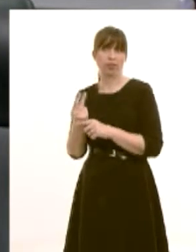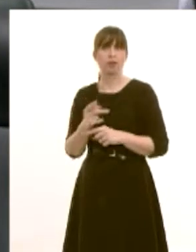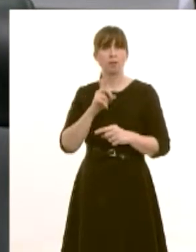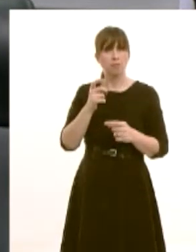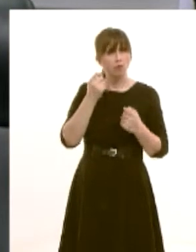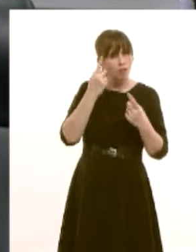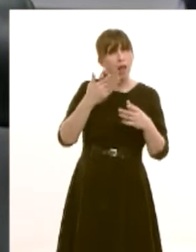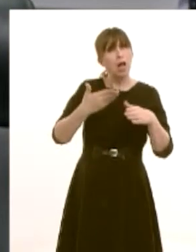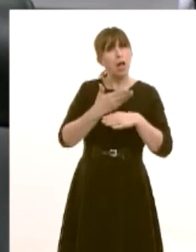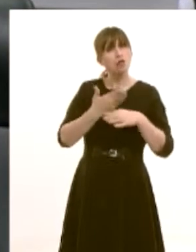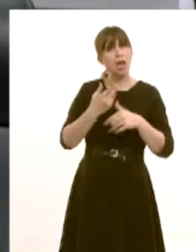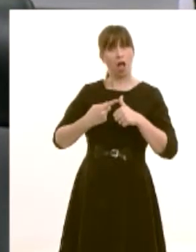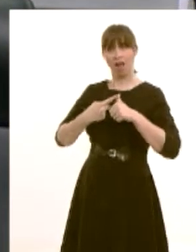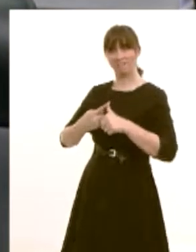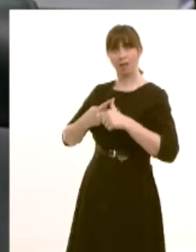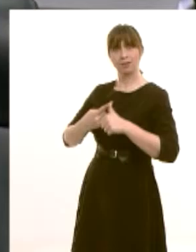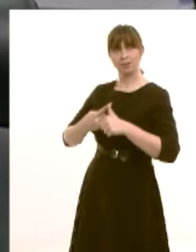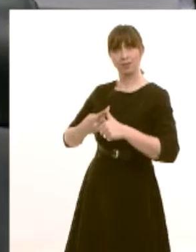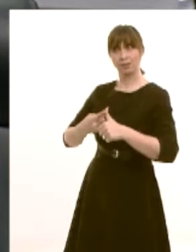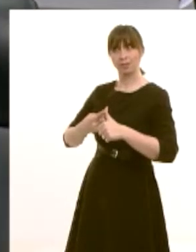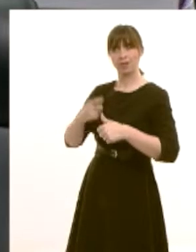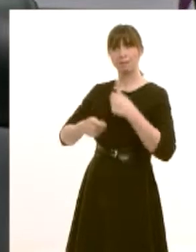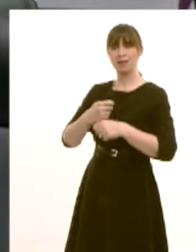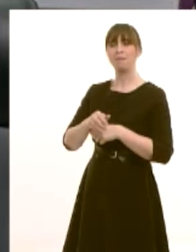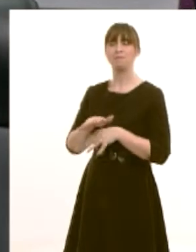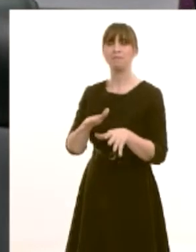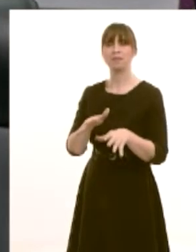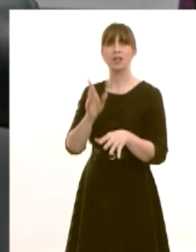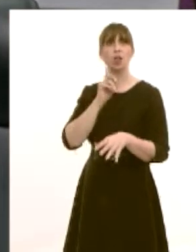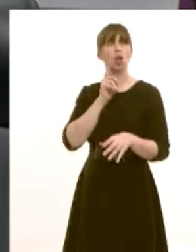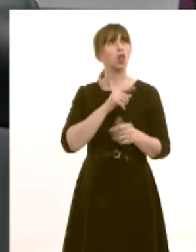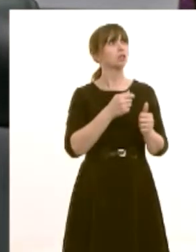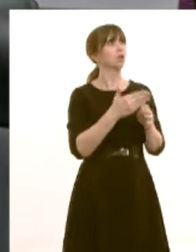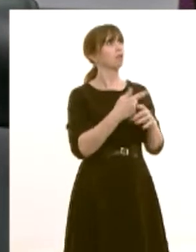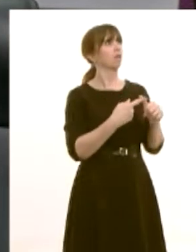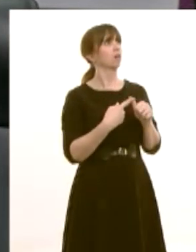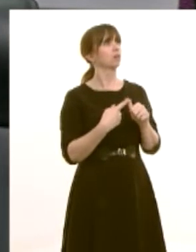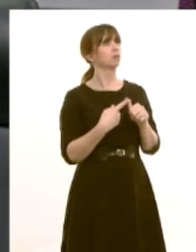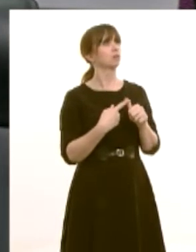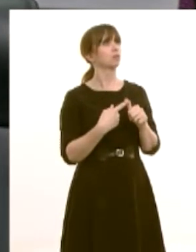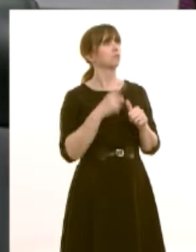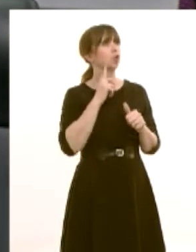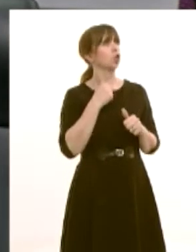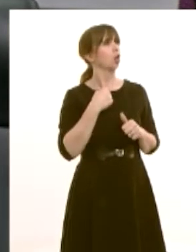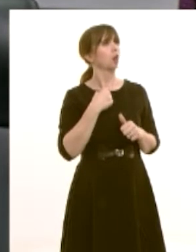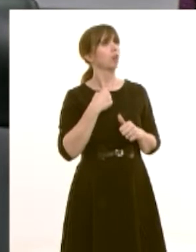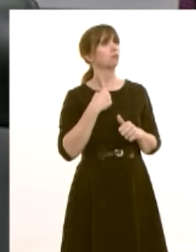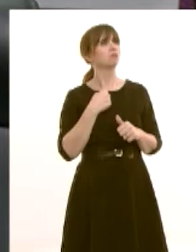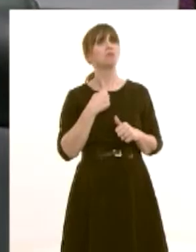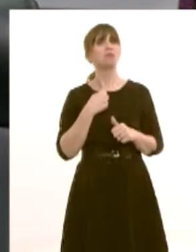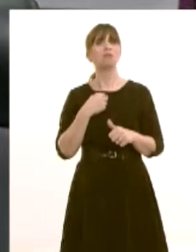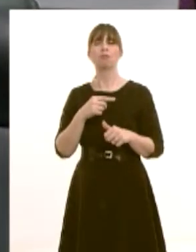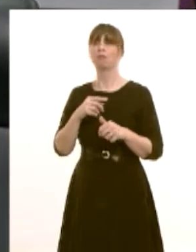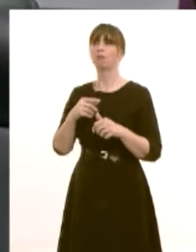poor careers advice was resulting in girls limiting their career choices ruling out apprenticeships as a viable career